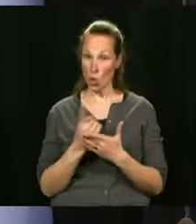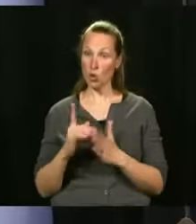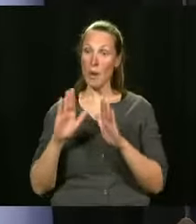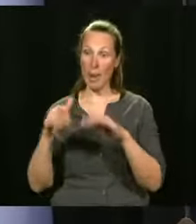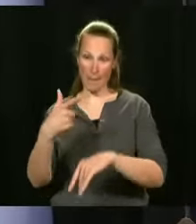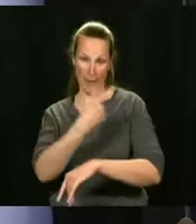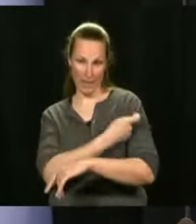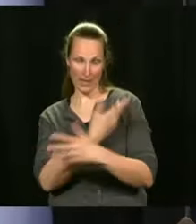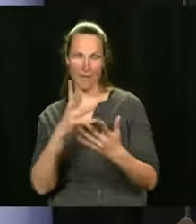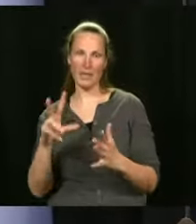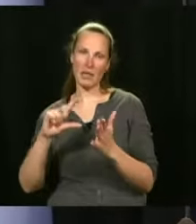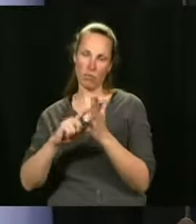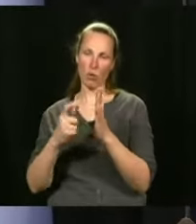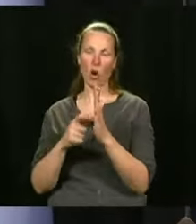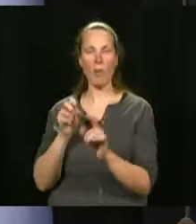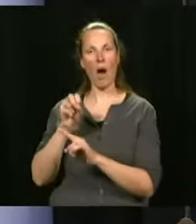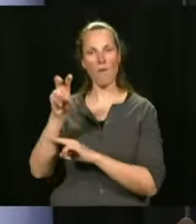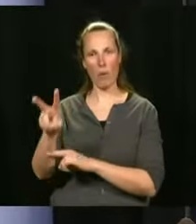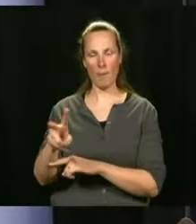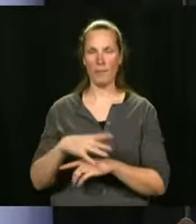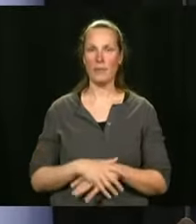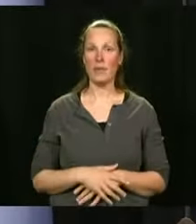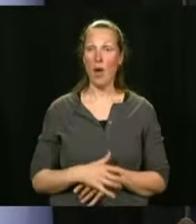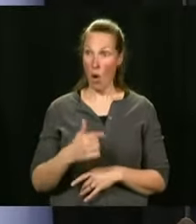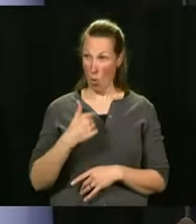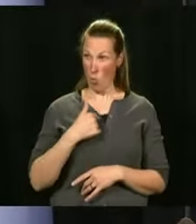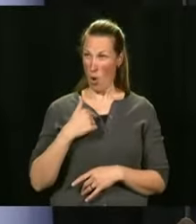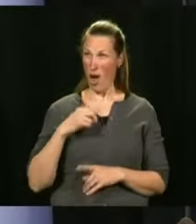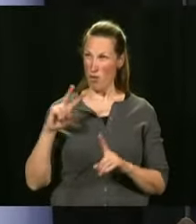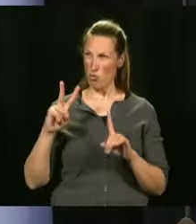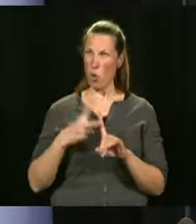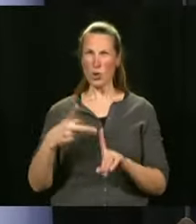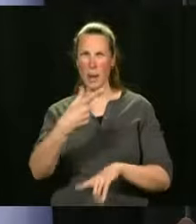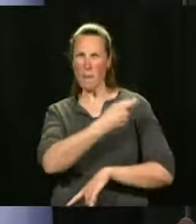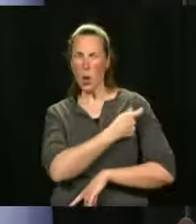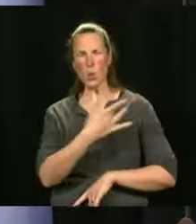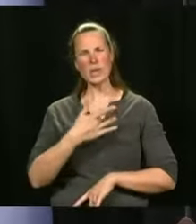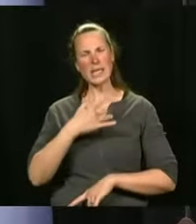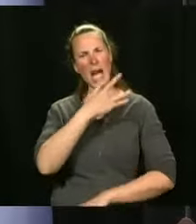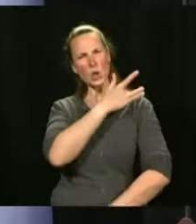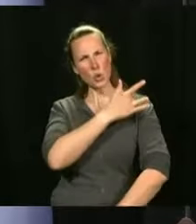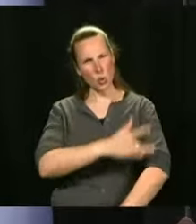the next time that you come, when I go for my second dose, my second dose is in July.